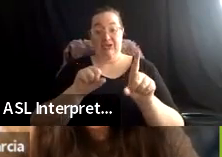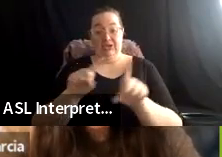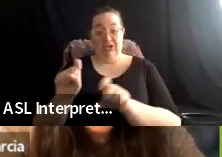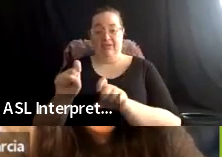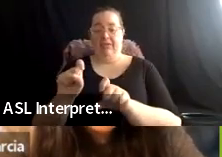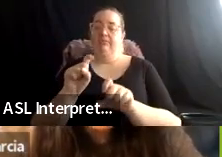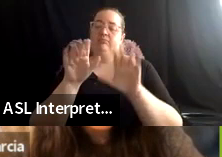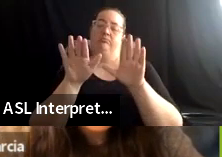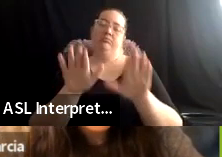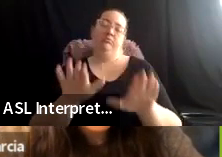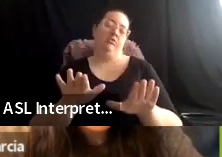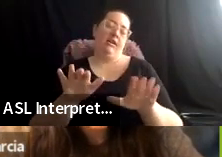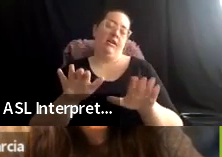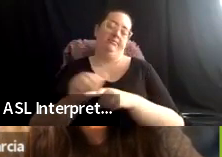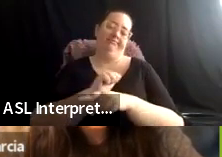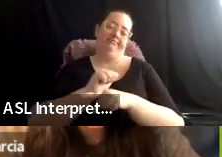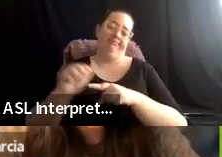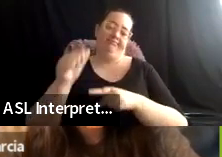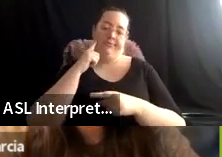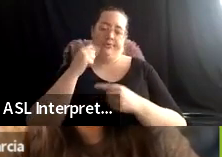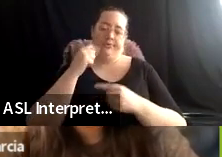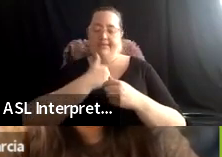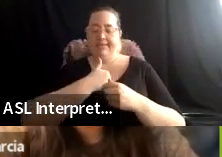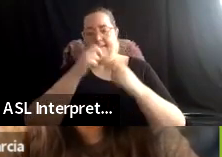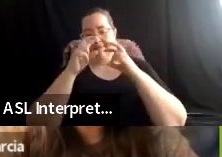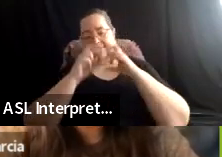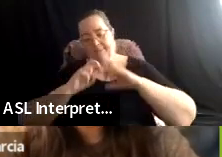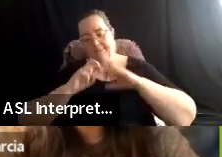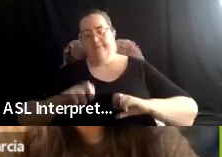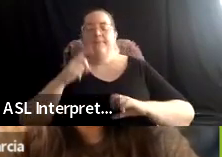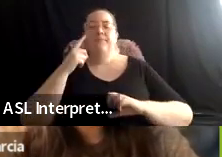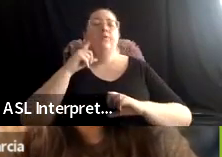exercise and self-reflection for institutions as well.